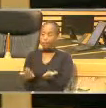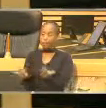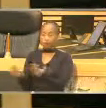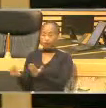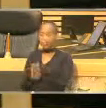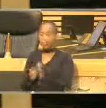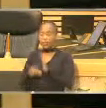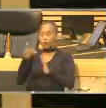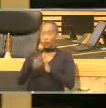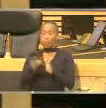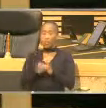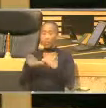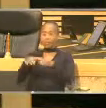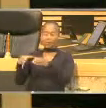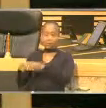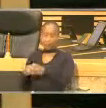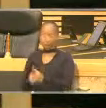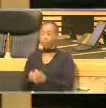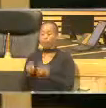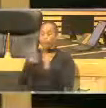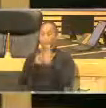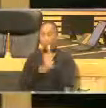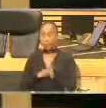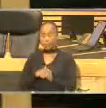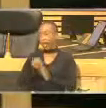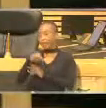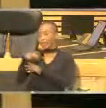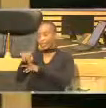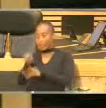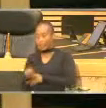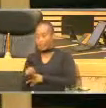informal sector programs, digital technology, and ICT infrastructure,